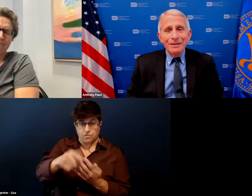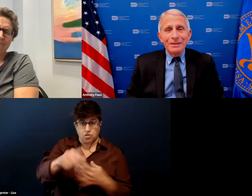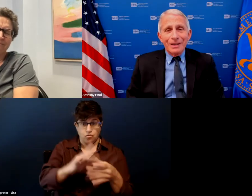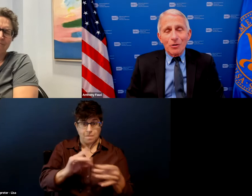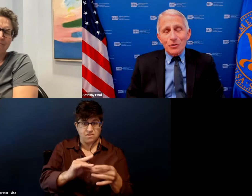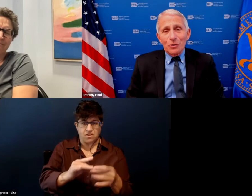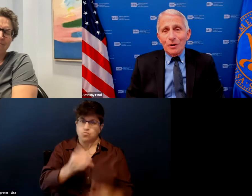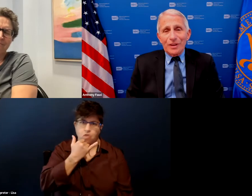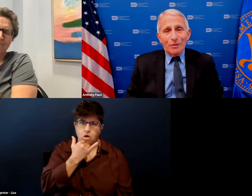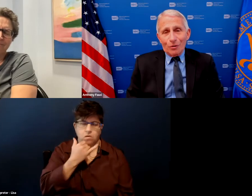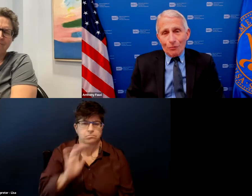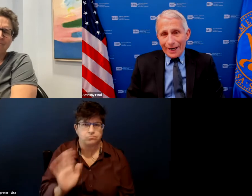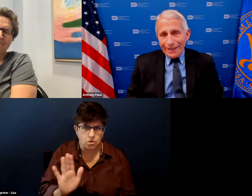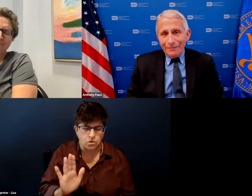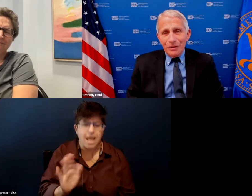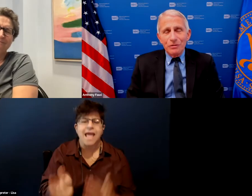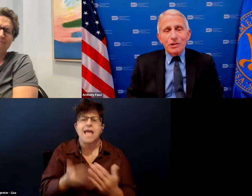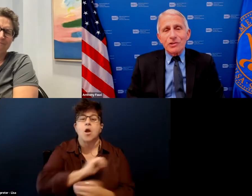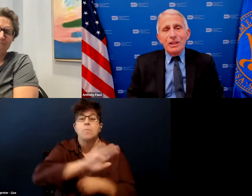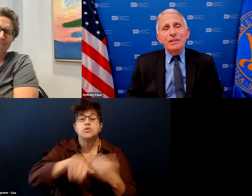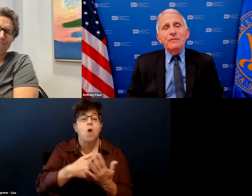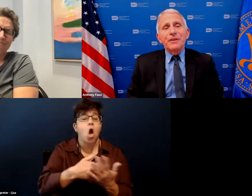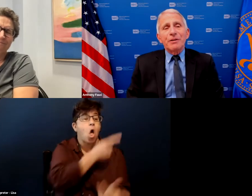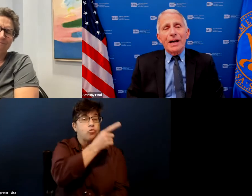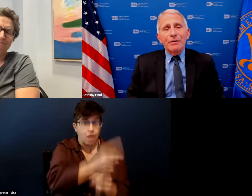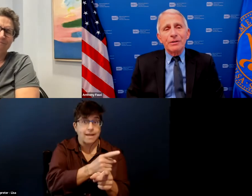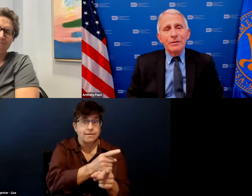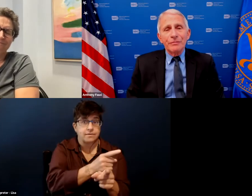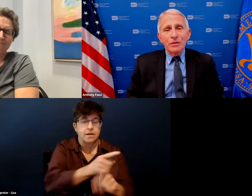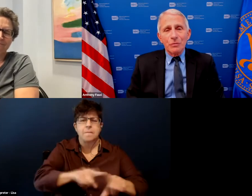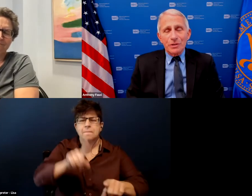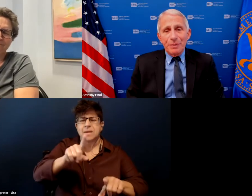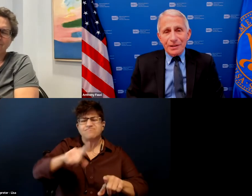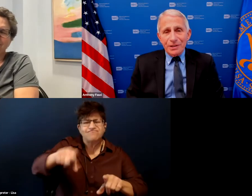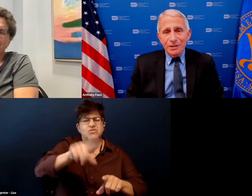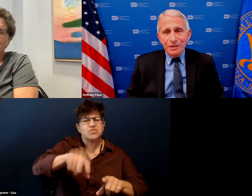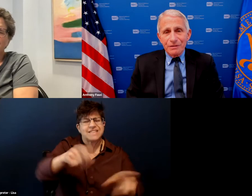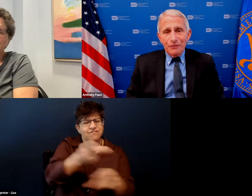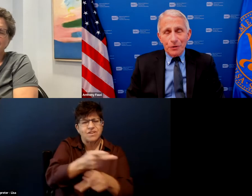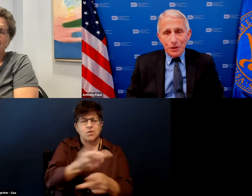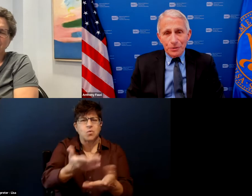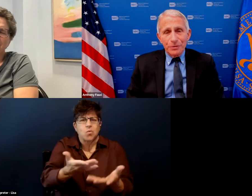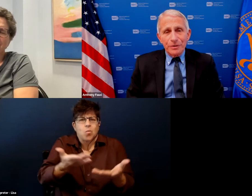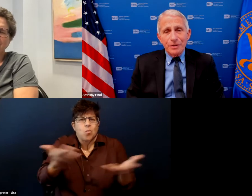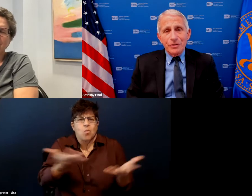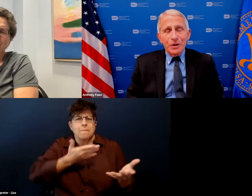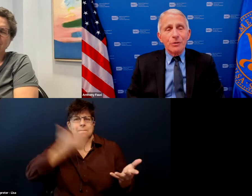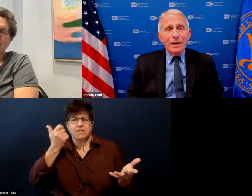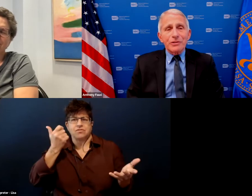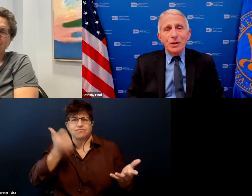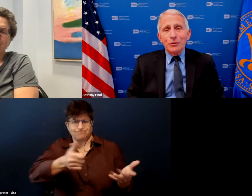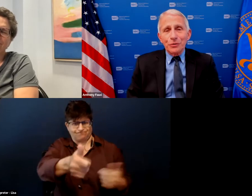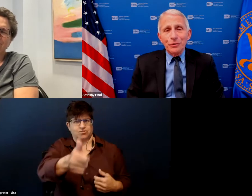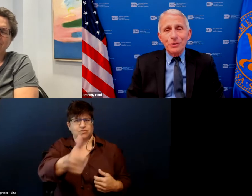and almost all of them are right you just need to figure out what's best for you so